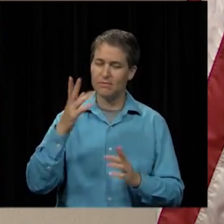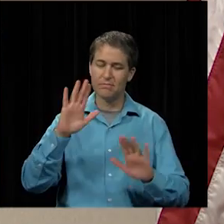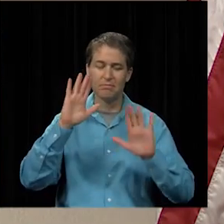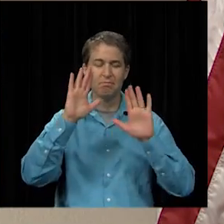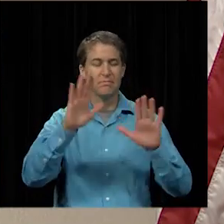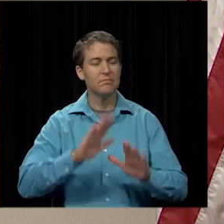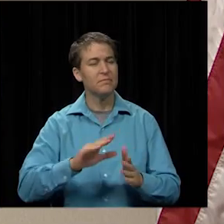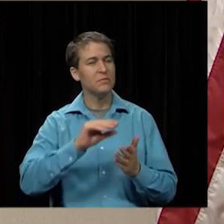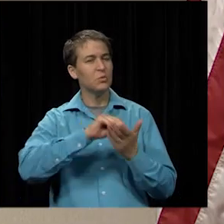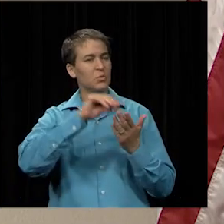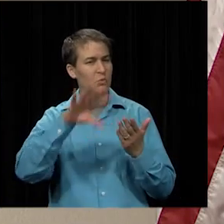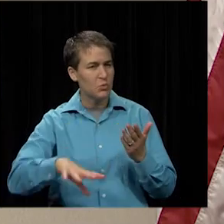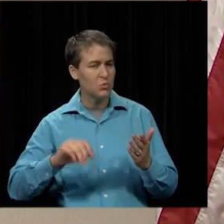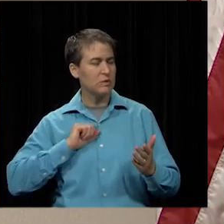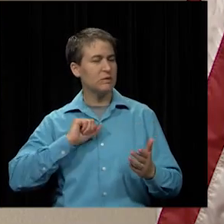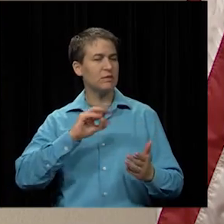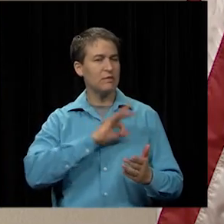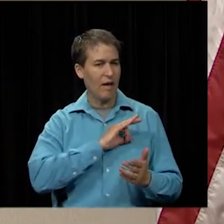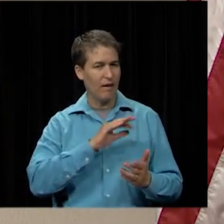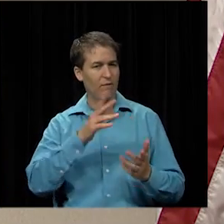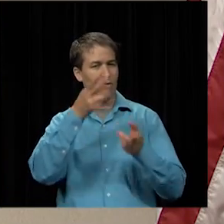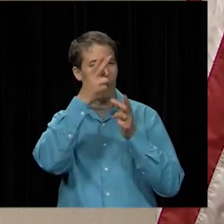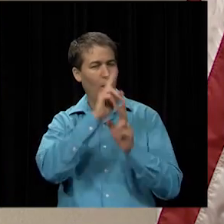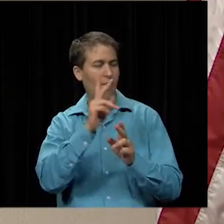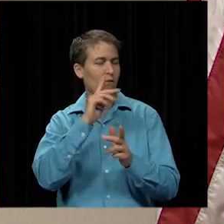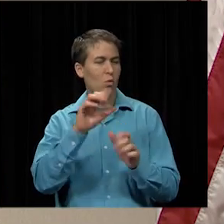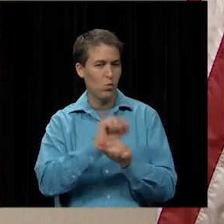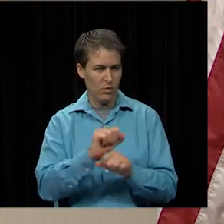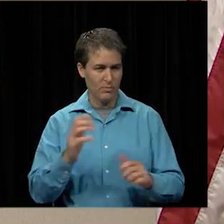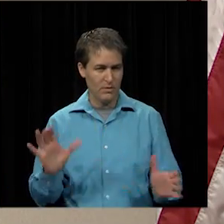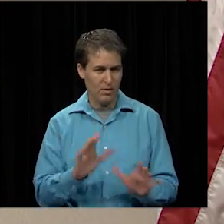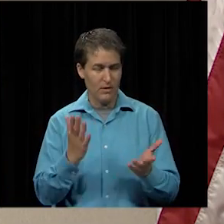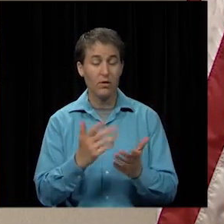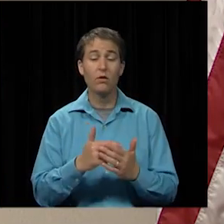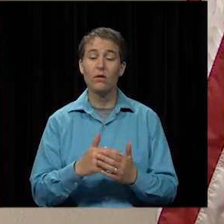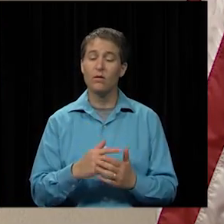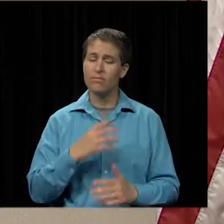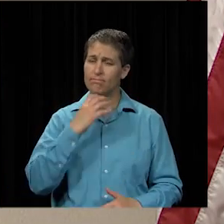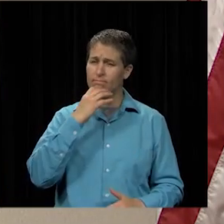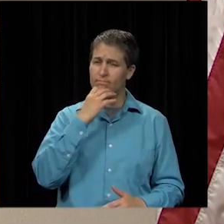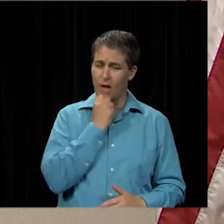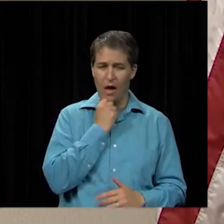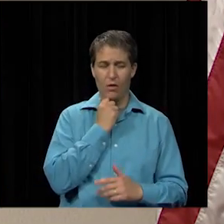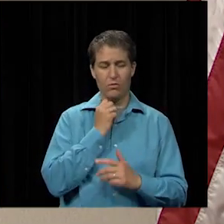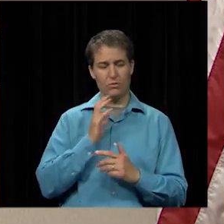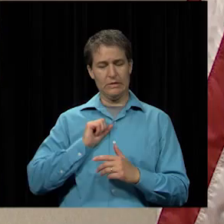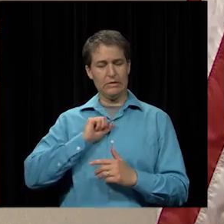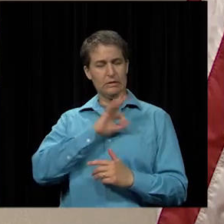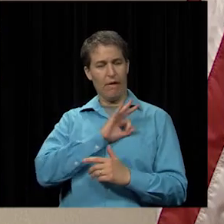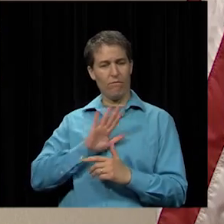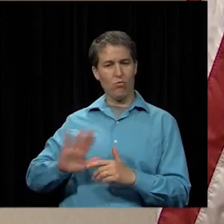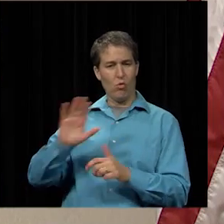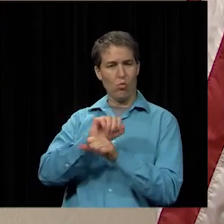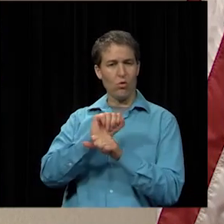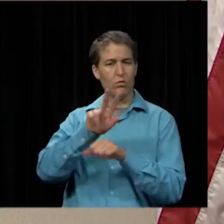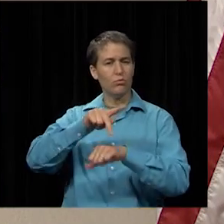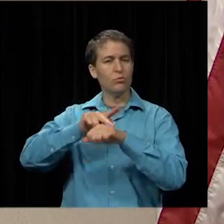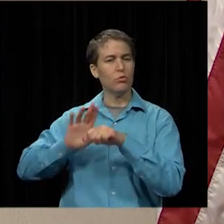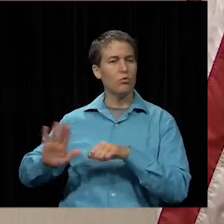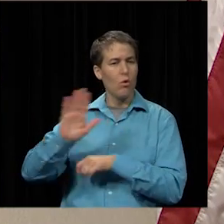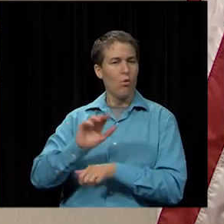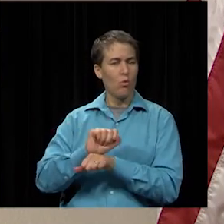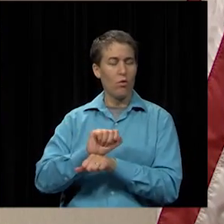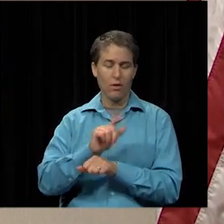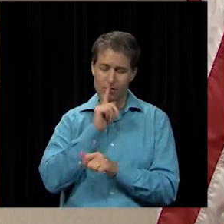administrator recognition for the work being done in olathe they have valued greatly the work of our staff and administrators and they have